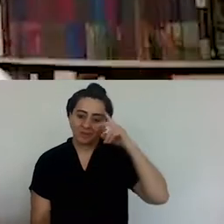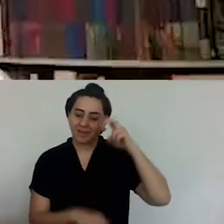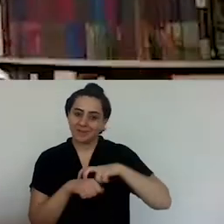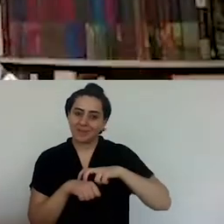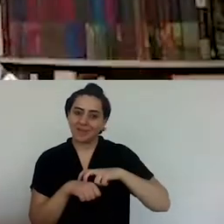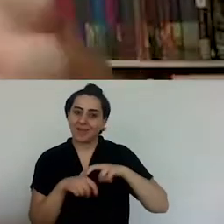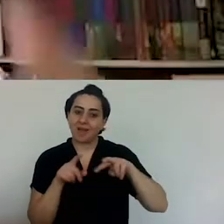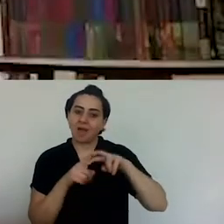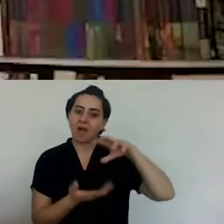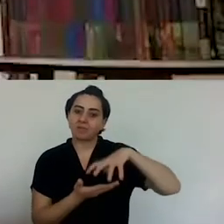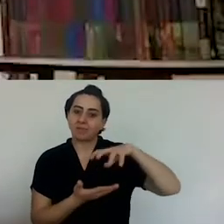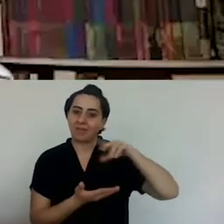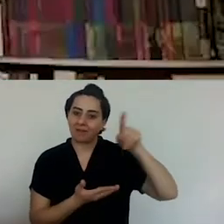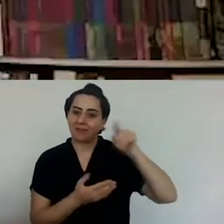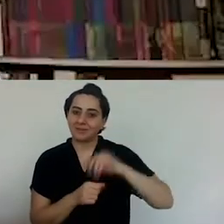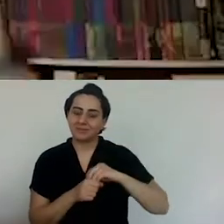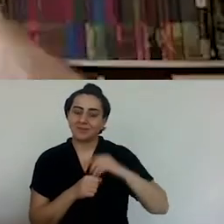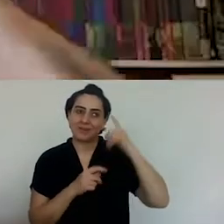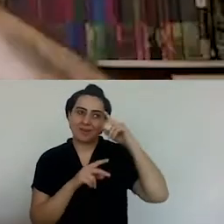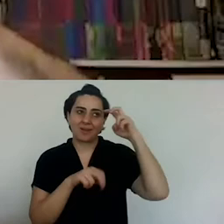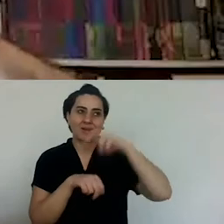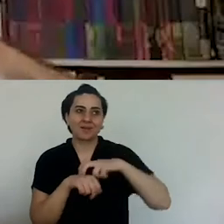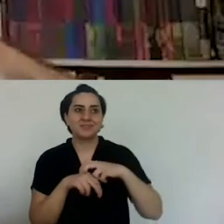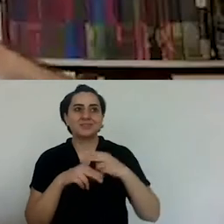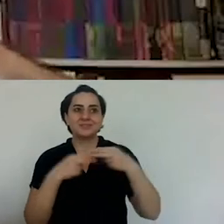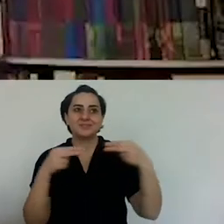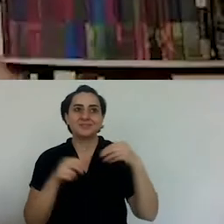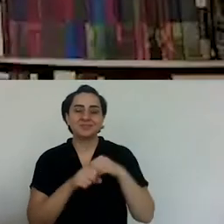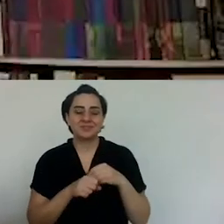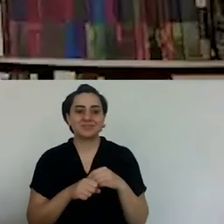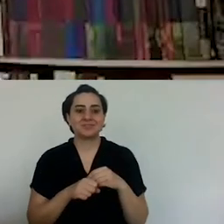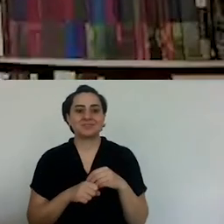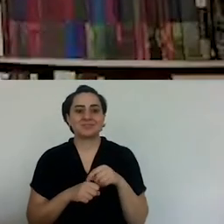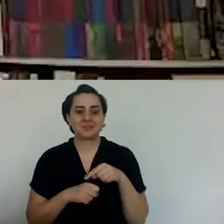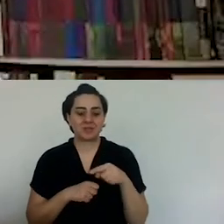And I really went back to my childhood when I ate it.